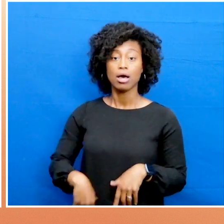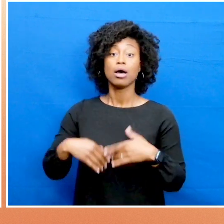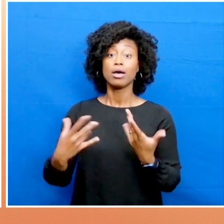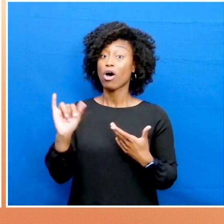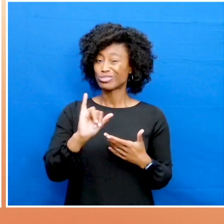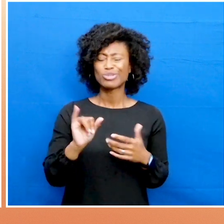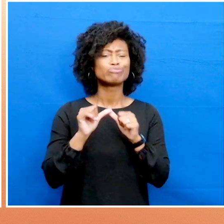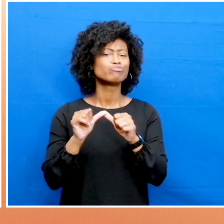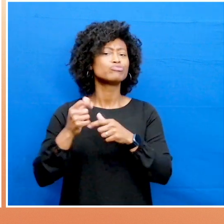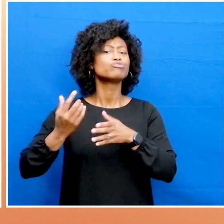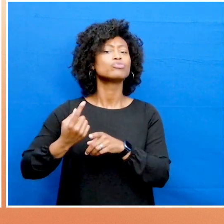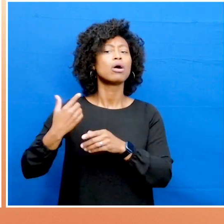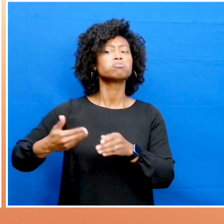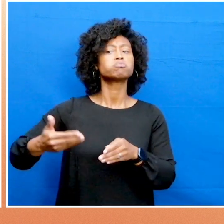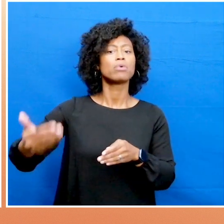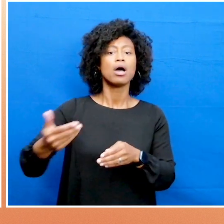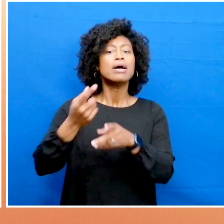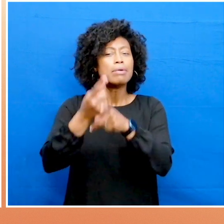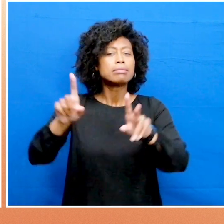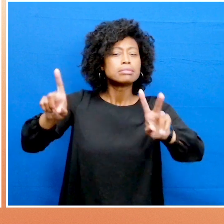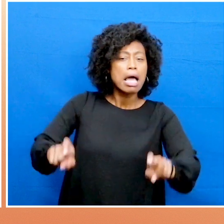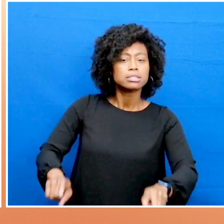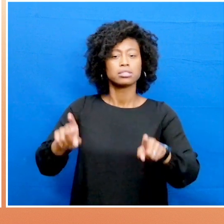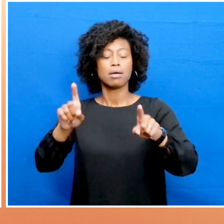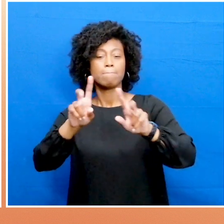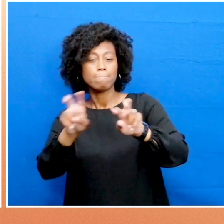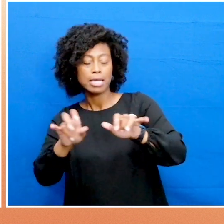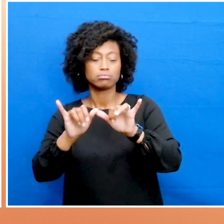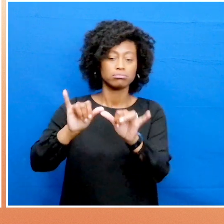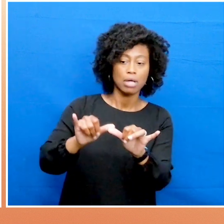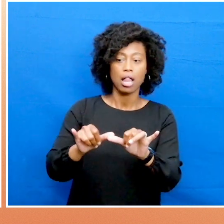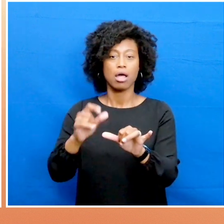and conducting regular testing, measurement, and mitigation of harms.